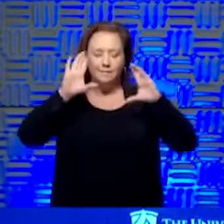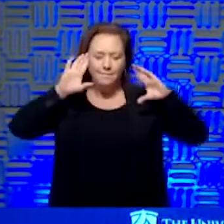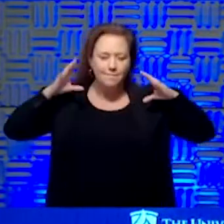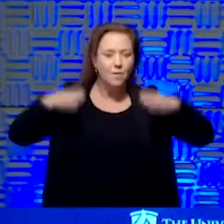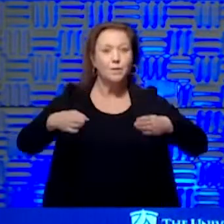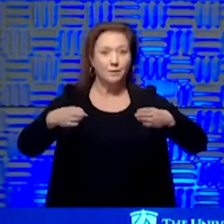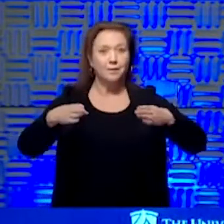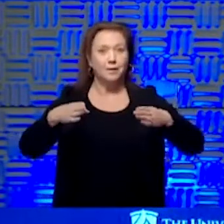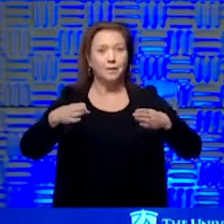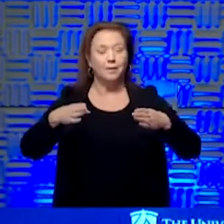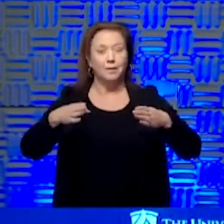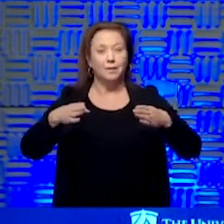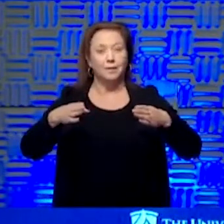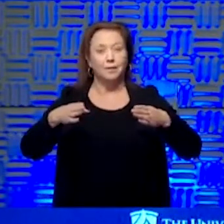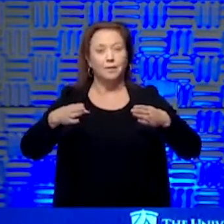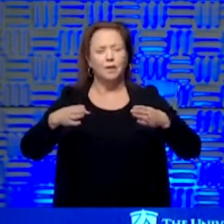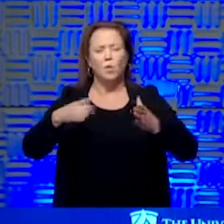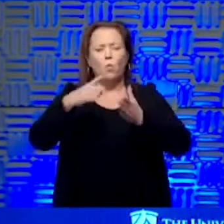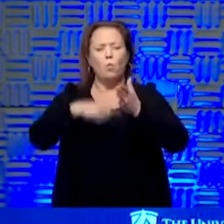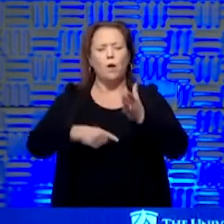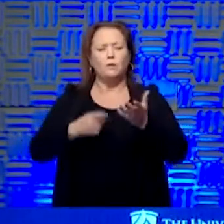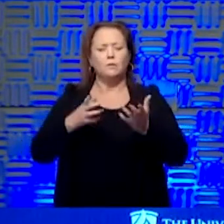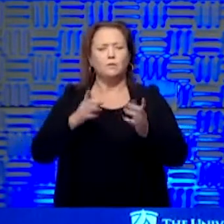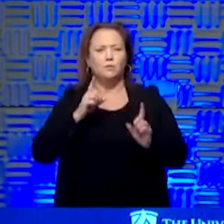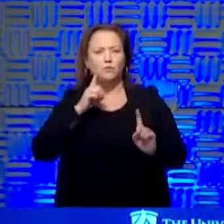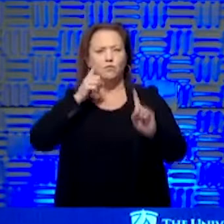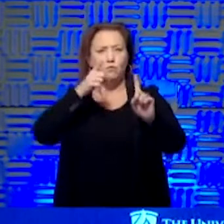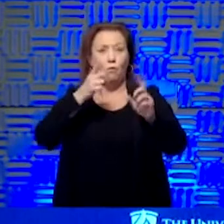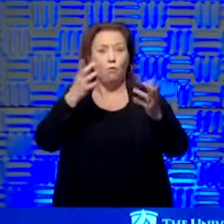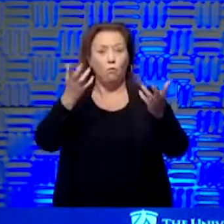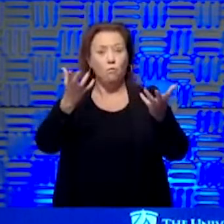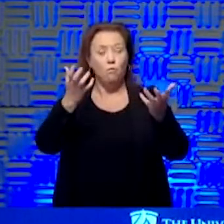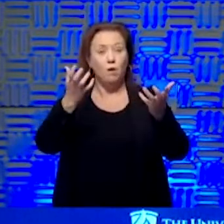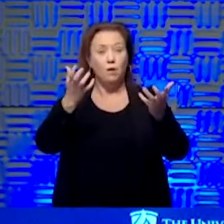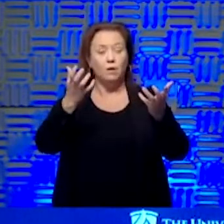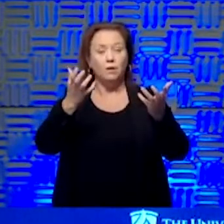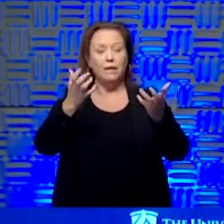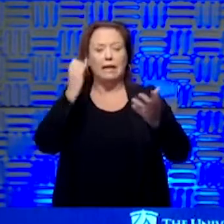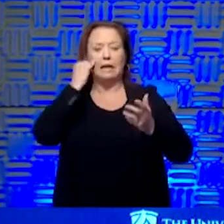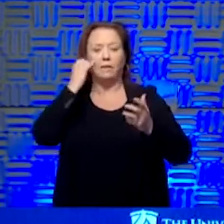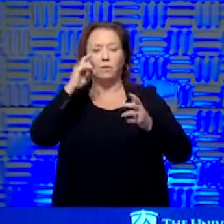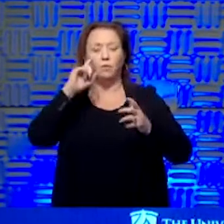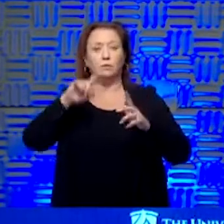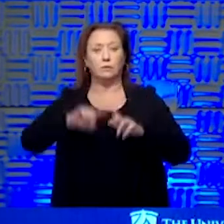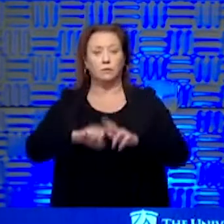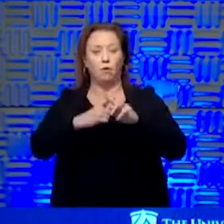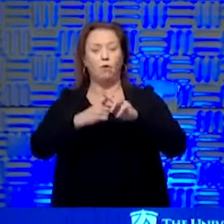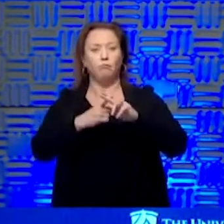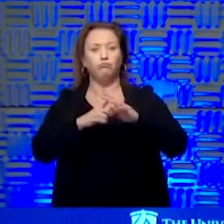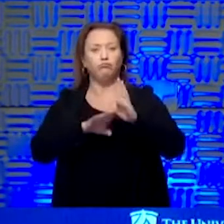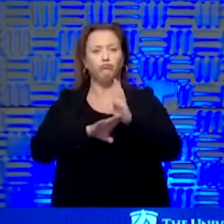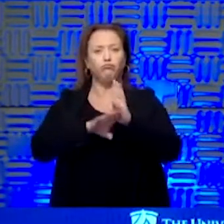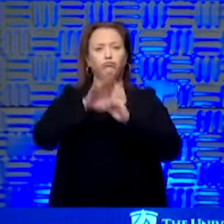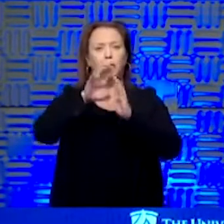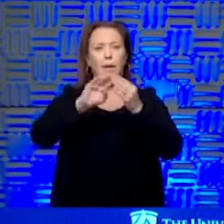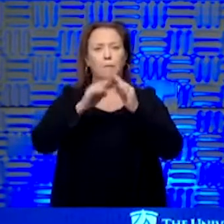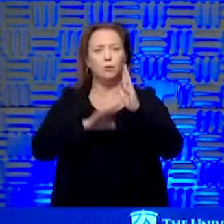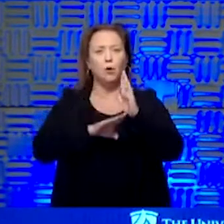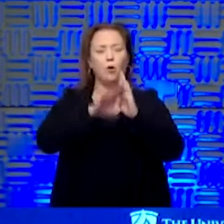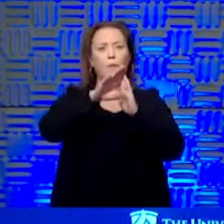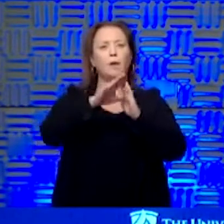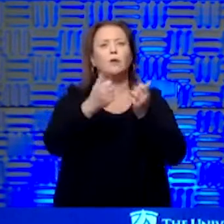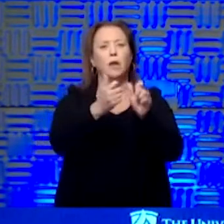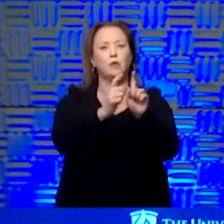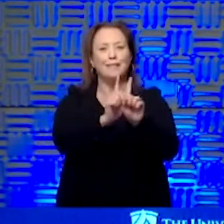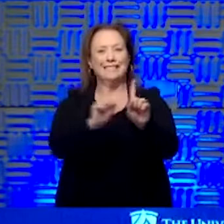Because what you want to do is, if you start to see it rise, then you've got to try doing the